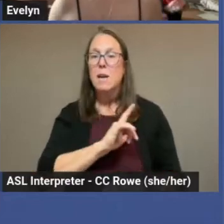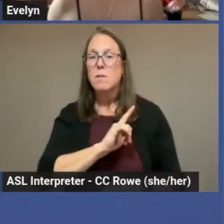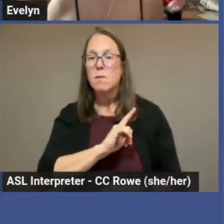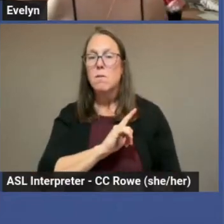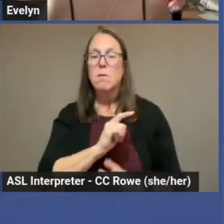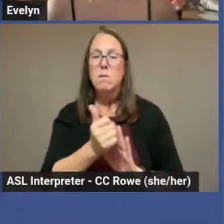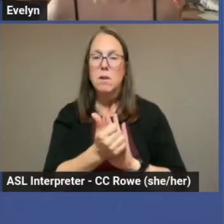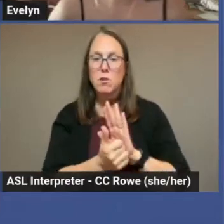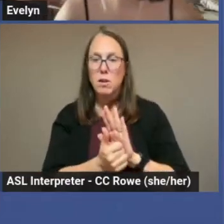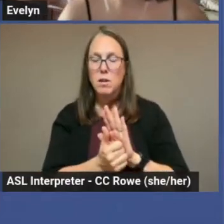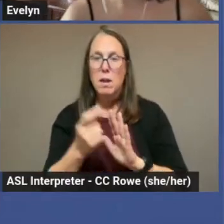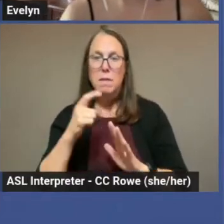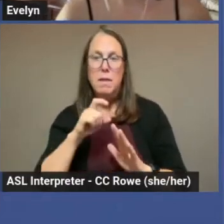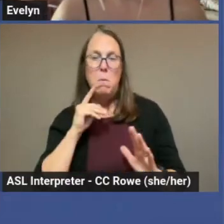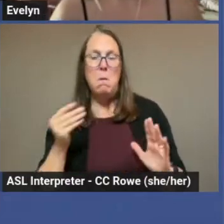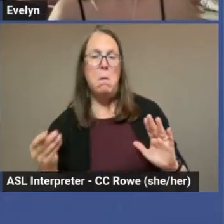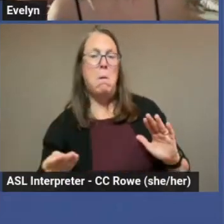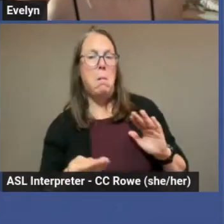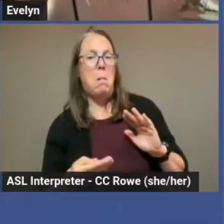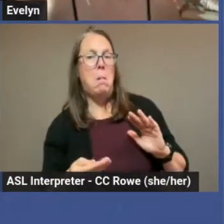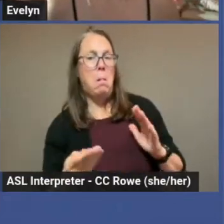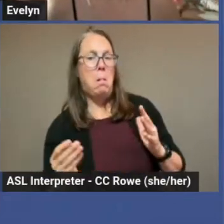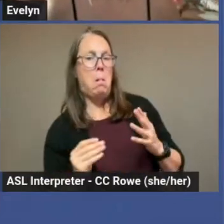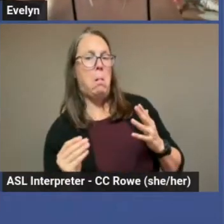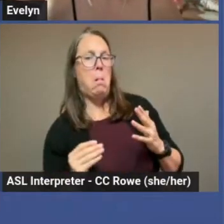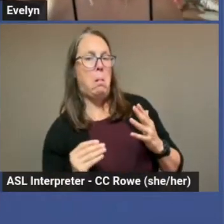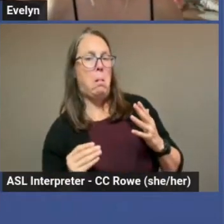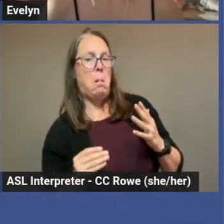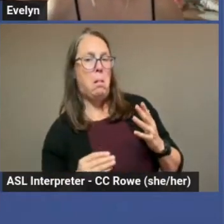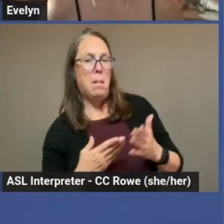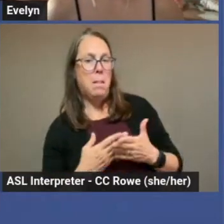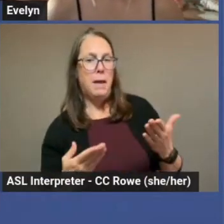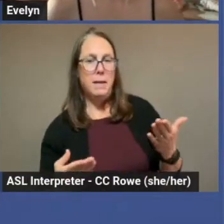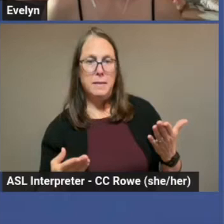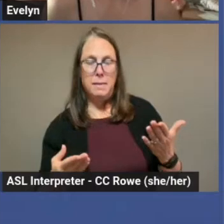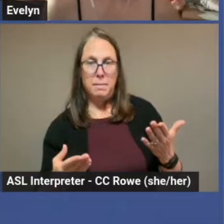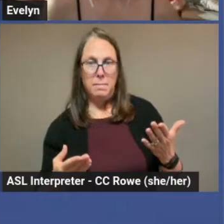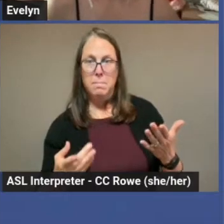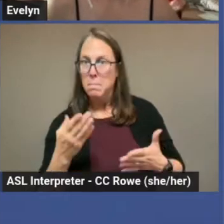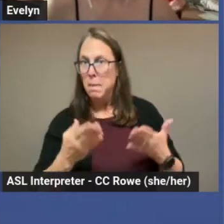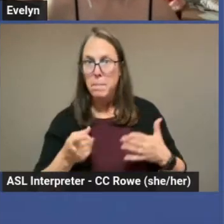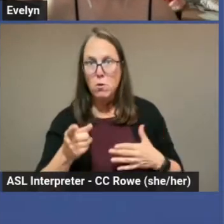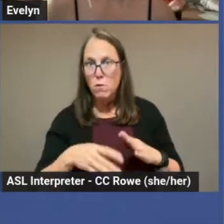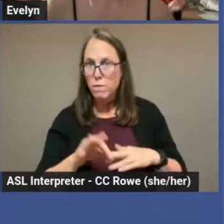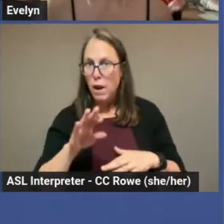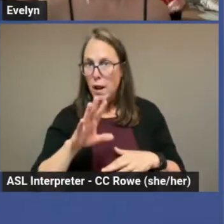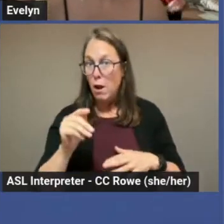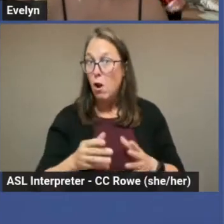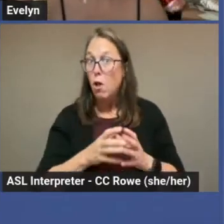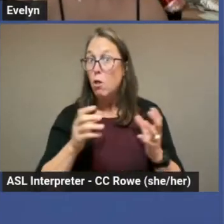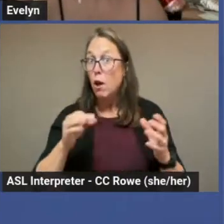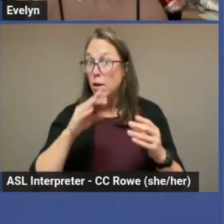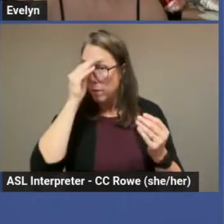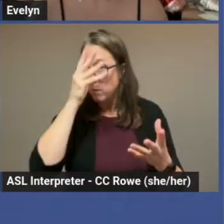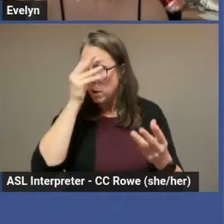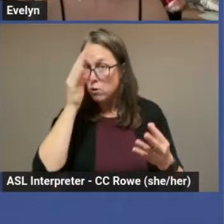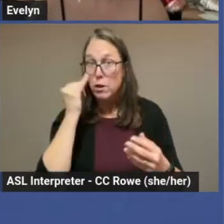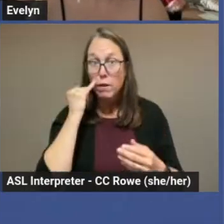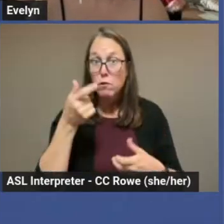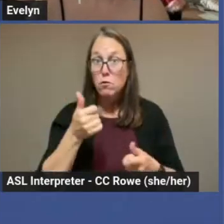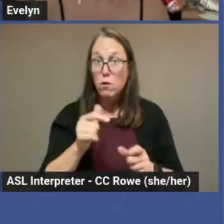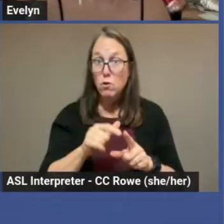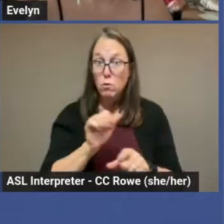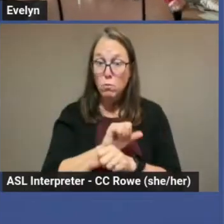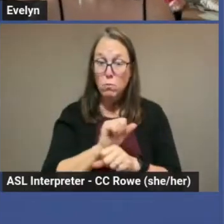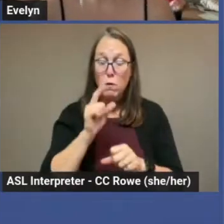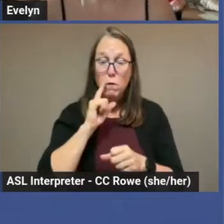They sneak a lot of stuff in there and you may find out a lot if you're also trying to work for local